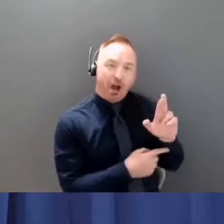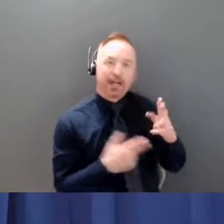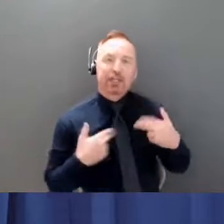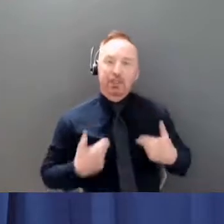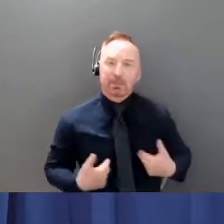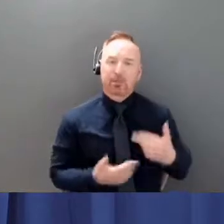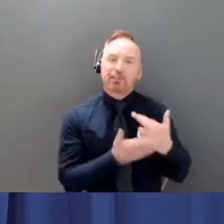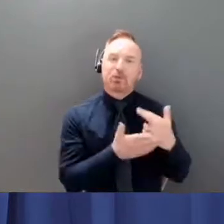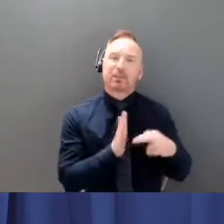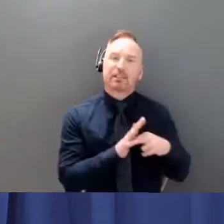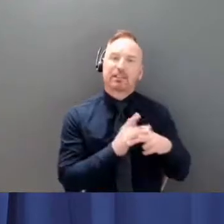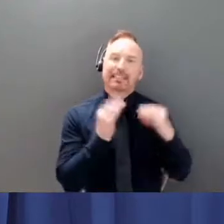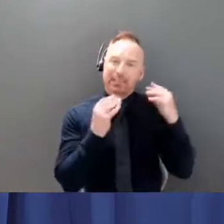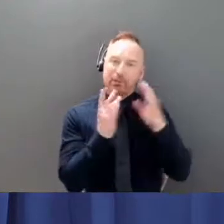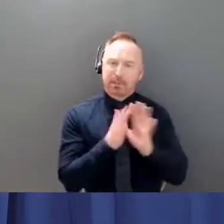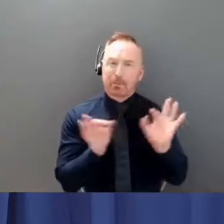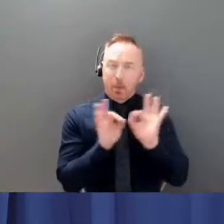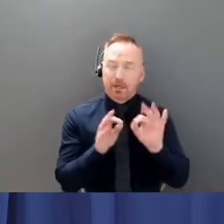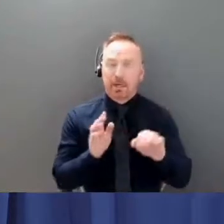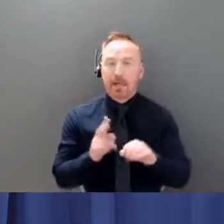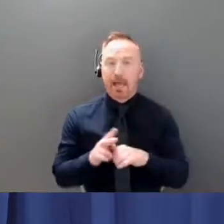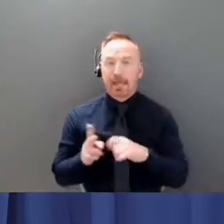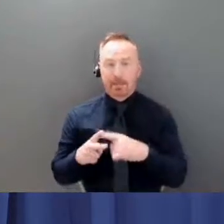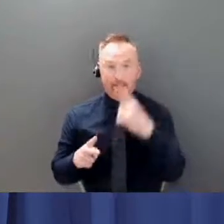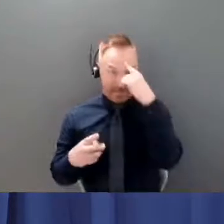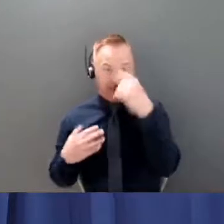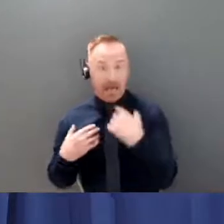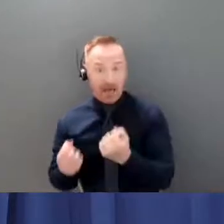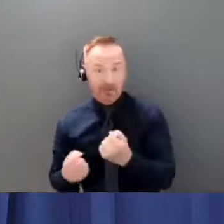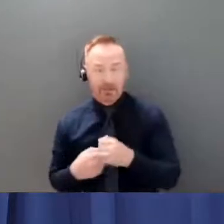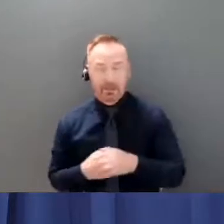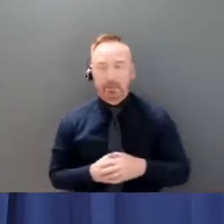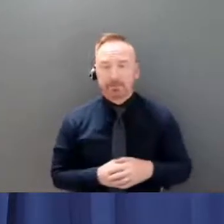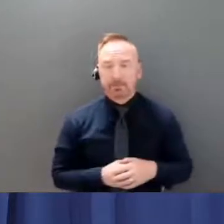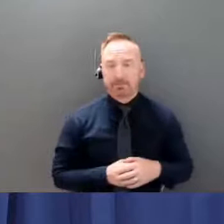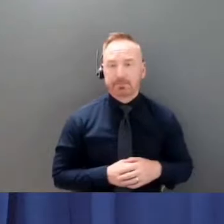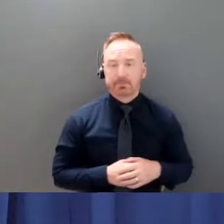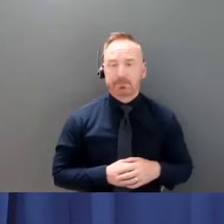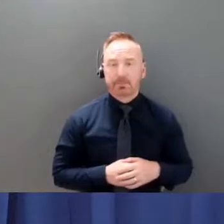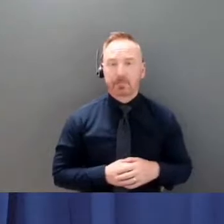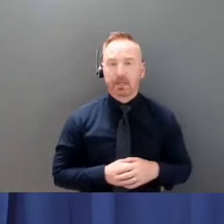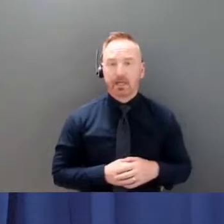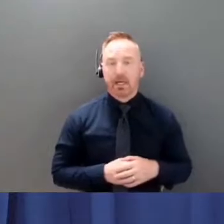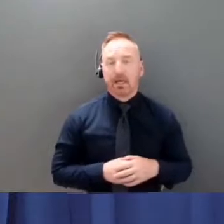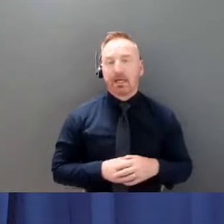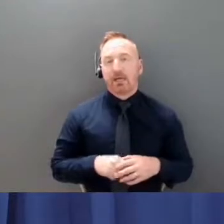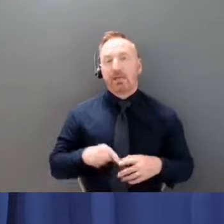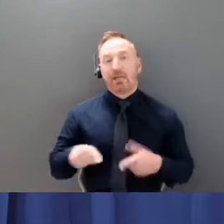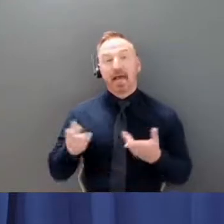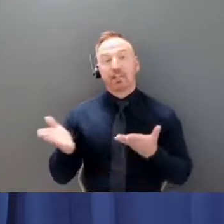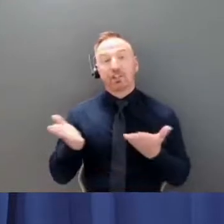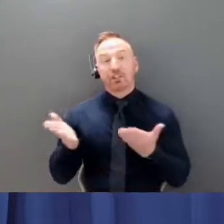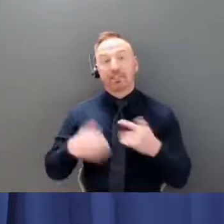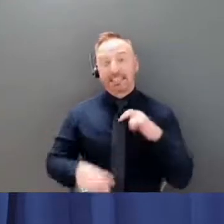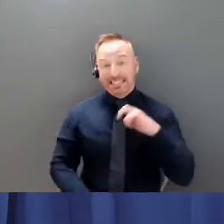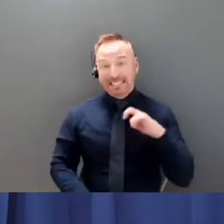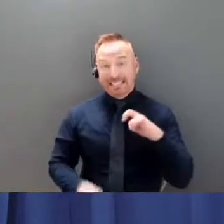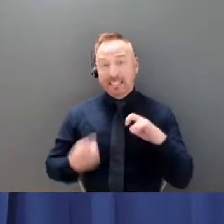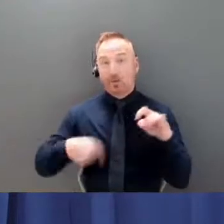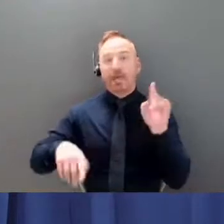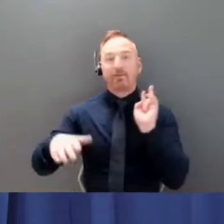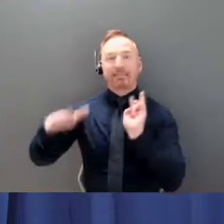health, both on the service needs that we need to anticipate in terms of pandemic